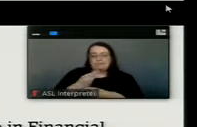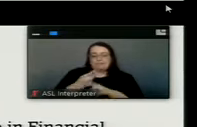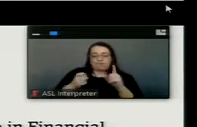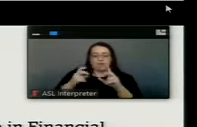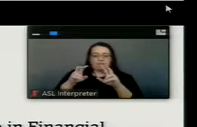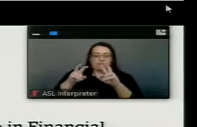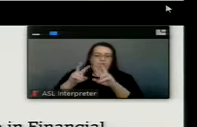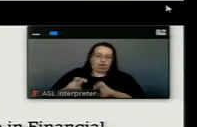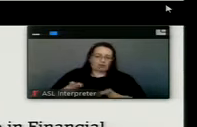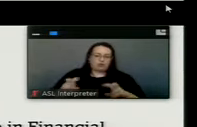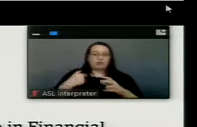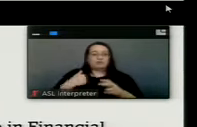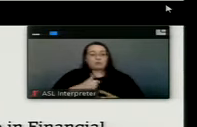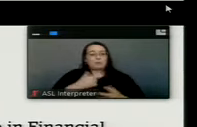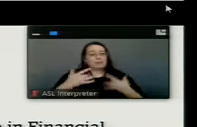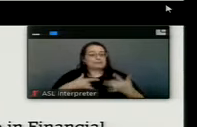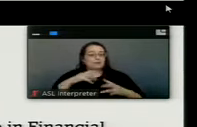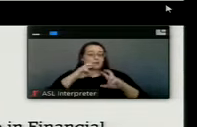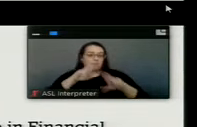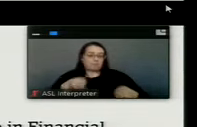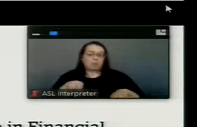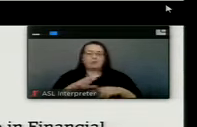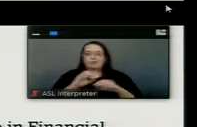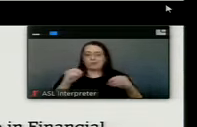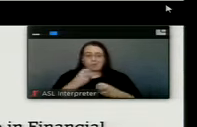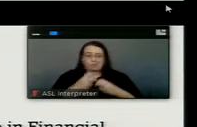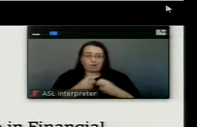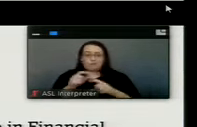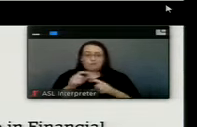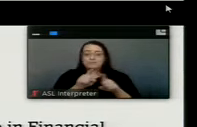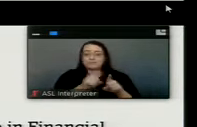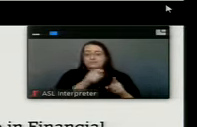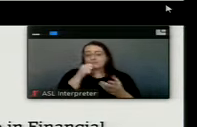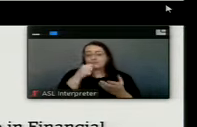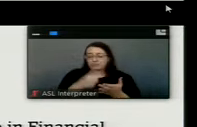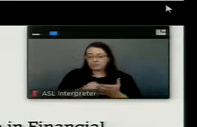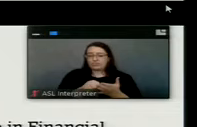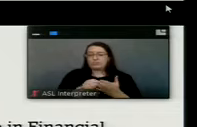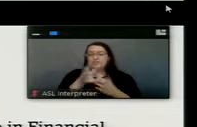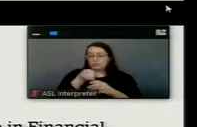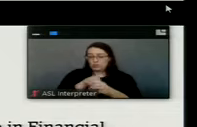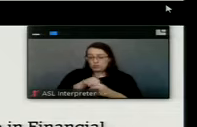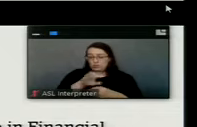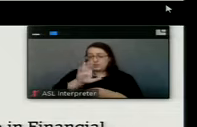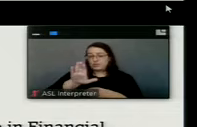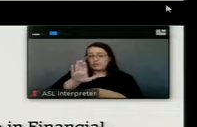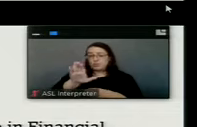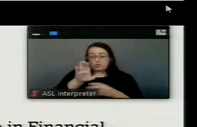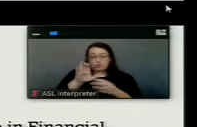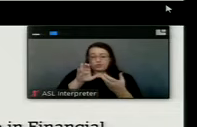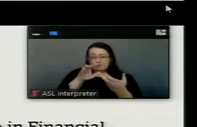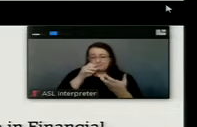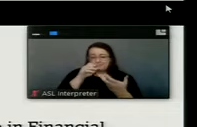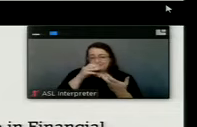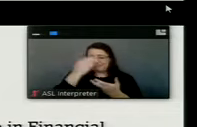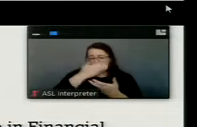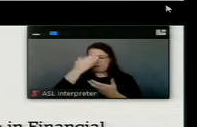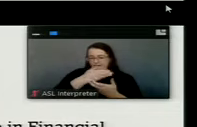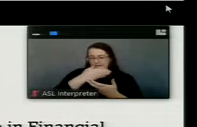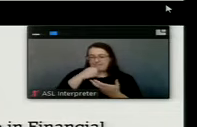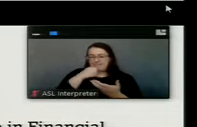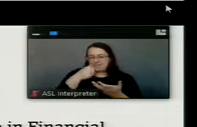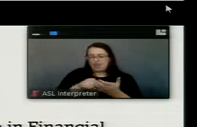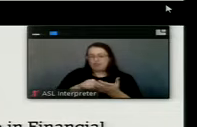really excited to report that. There's also a letter that was included in your financial statements in that front cover as well.